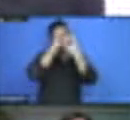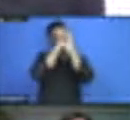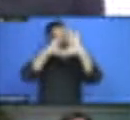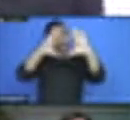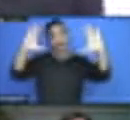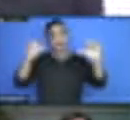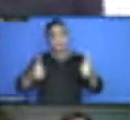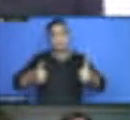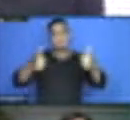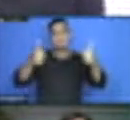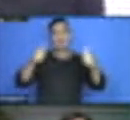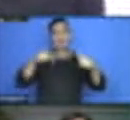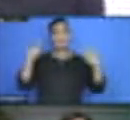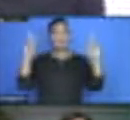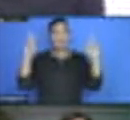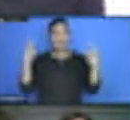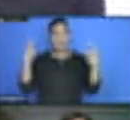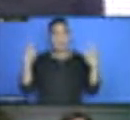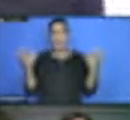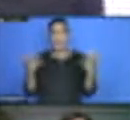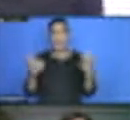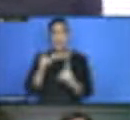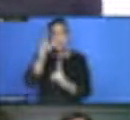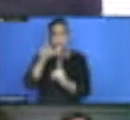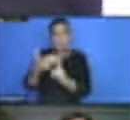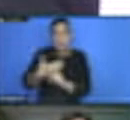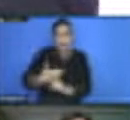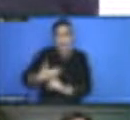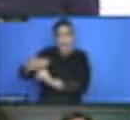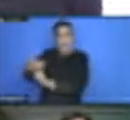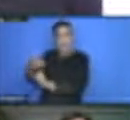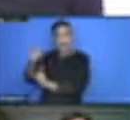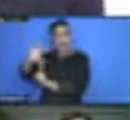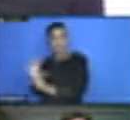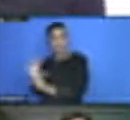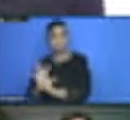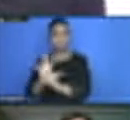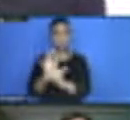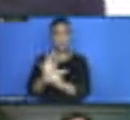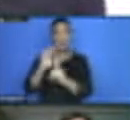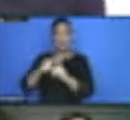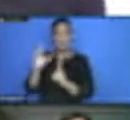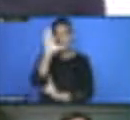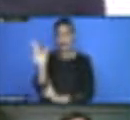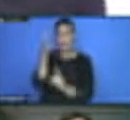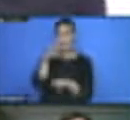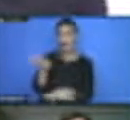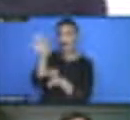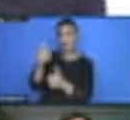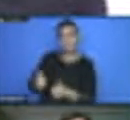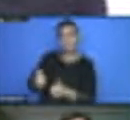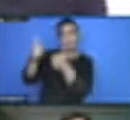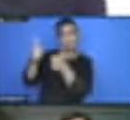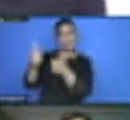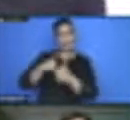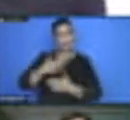of, no one should be left behind, as well as Africa we want. At the African peer-review mechanism, which was obviously an